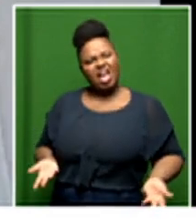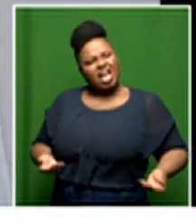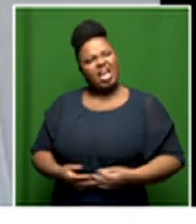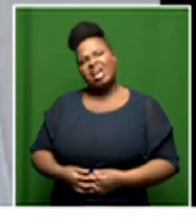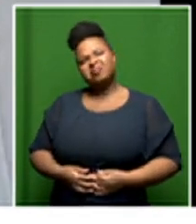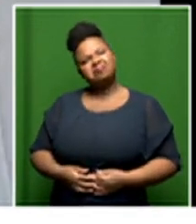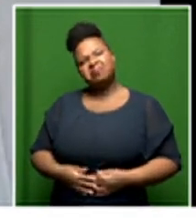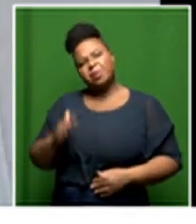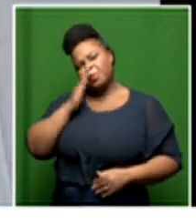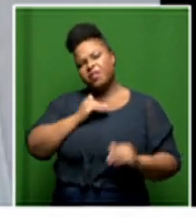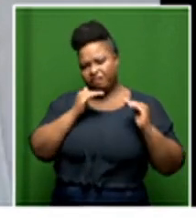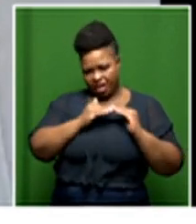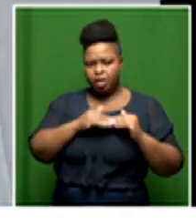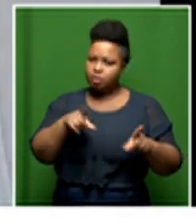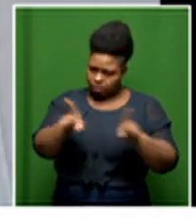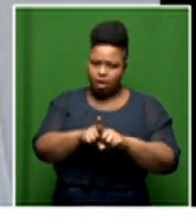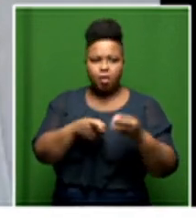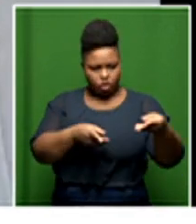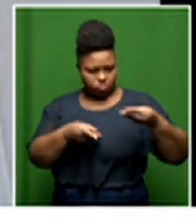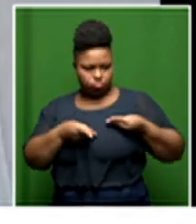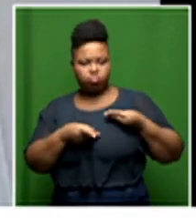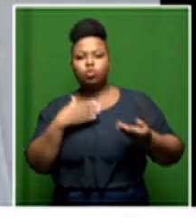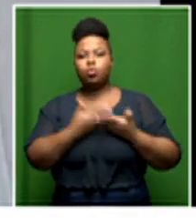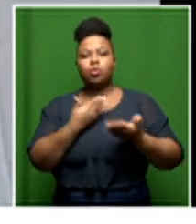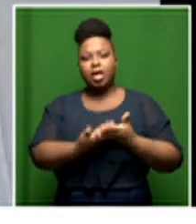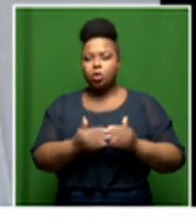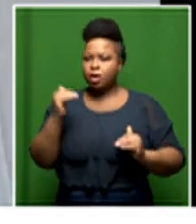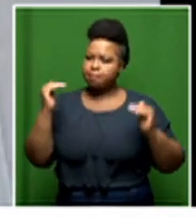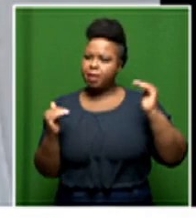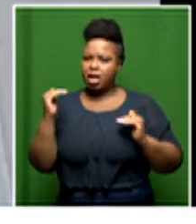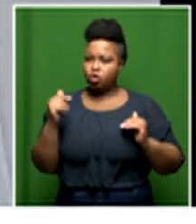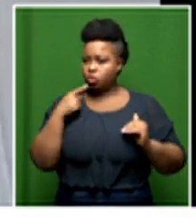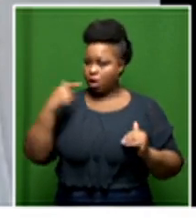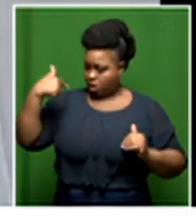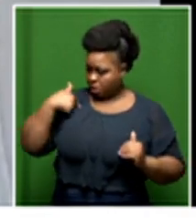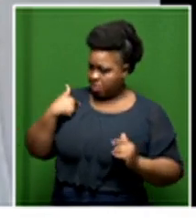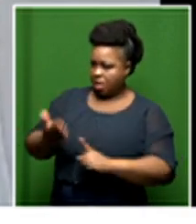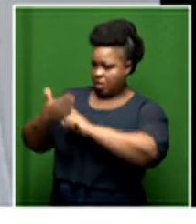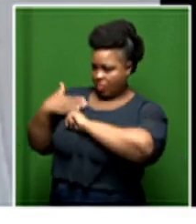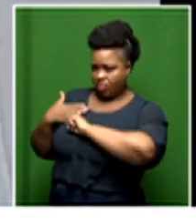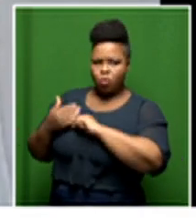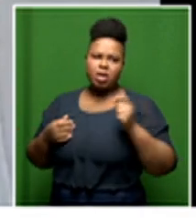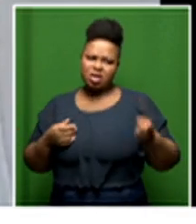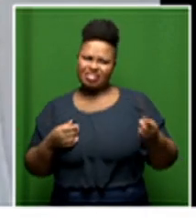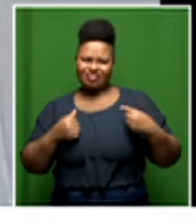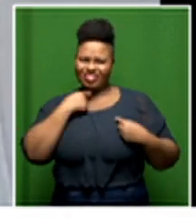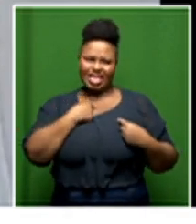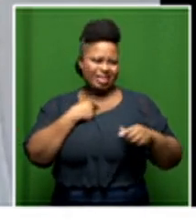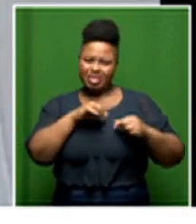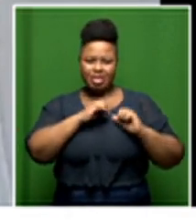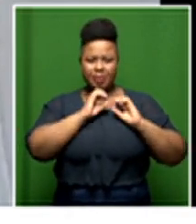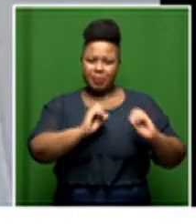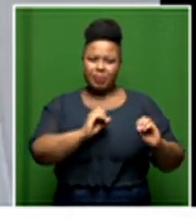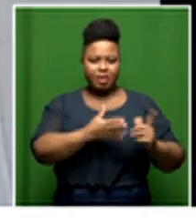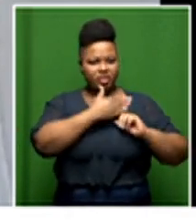discriminated we want those submissions as well so that we can have a balanced view right and um we will look